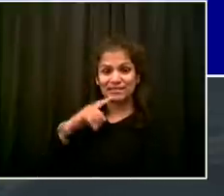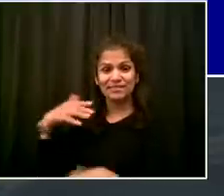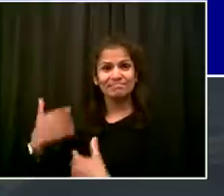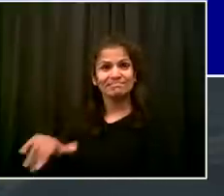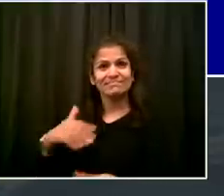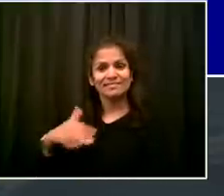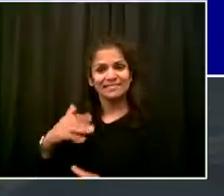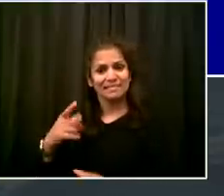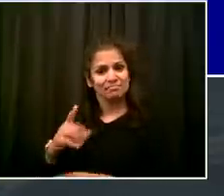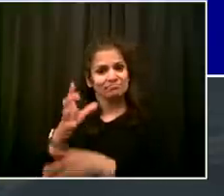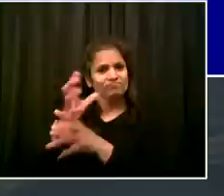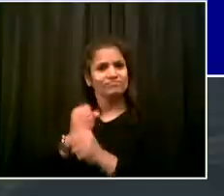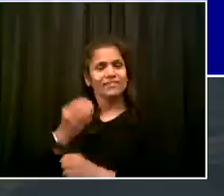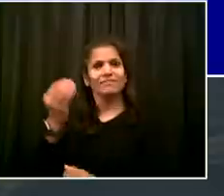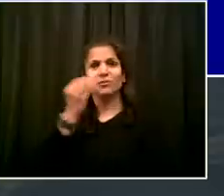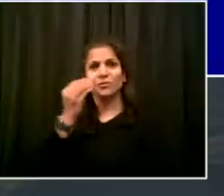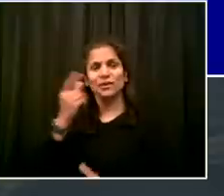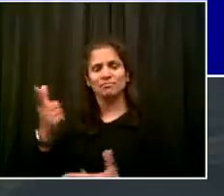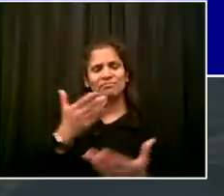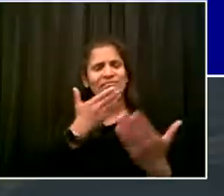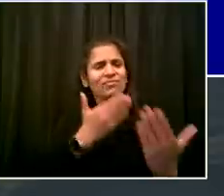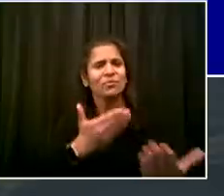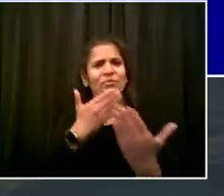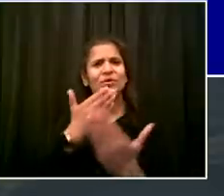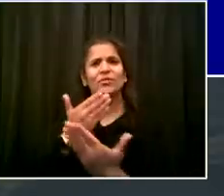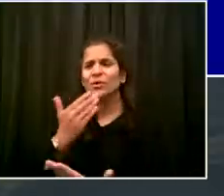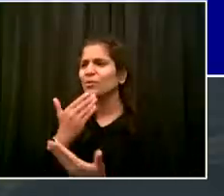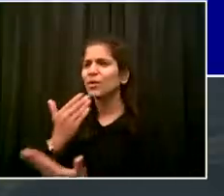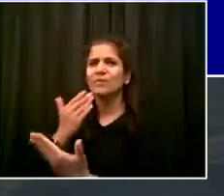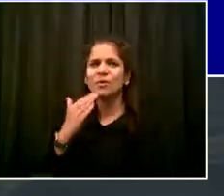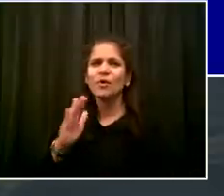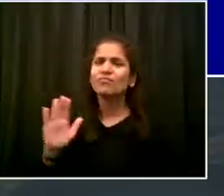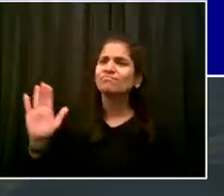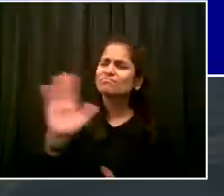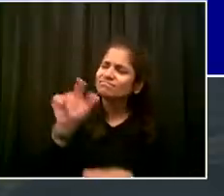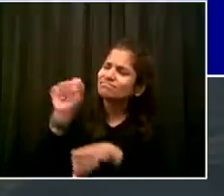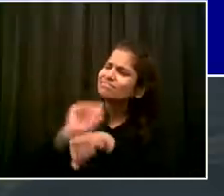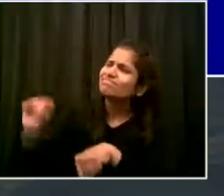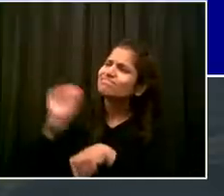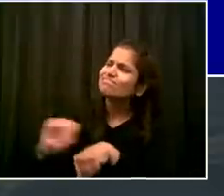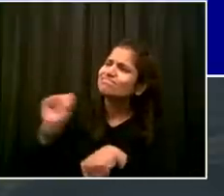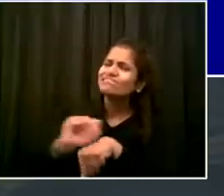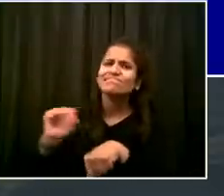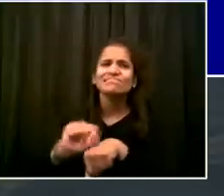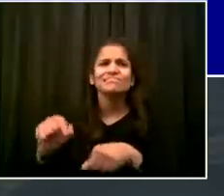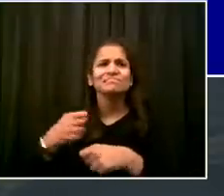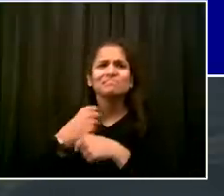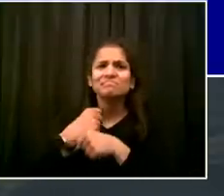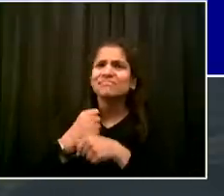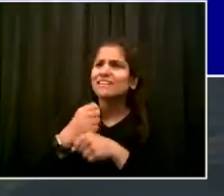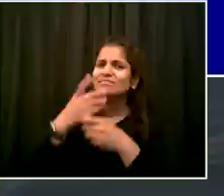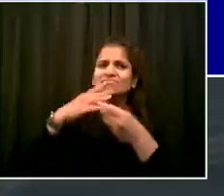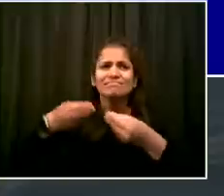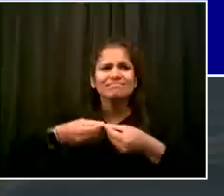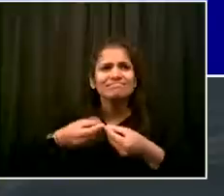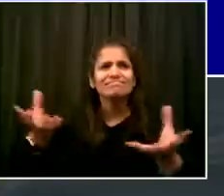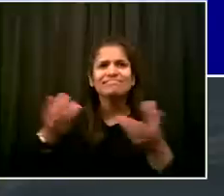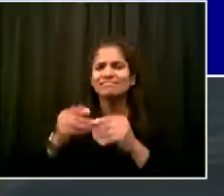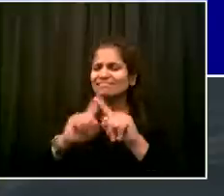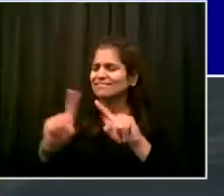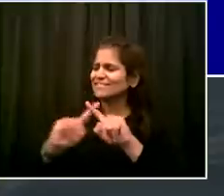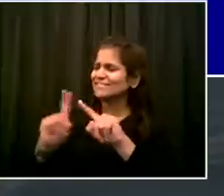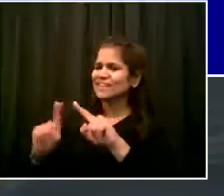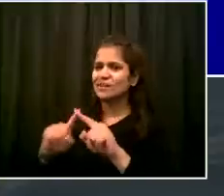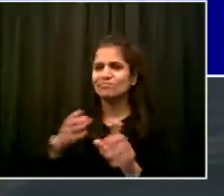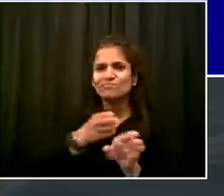days preparing food in different ways. Thank you, thank you, I praise you all. Be